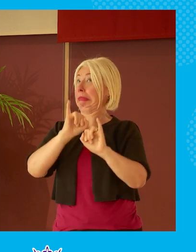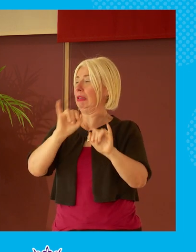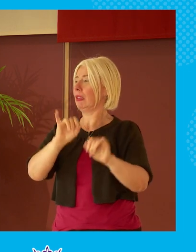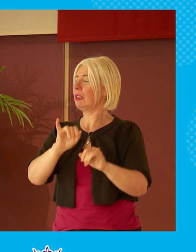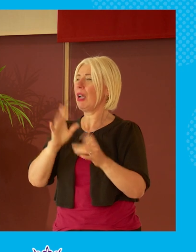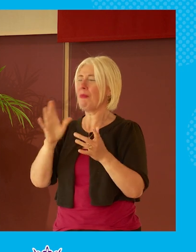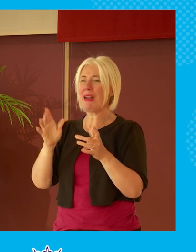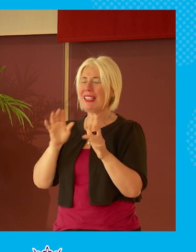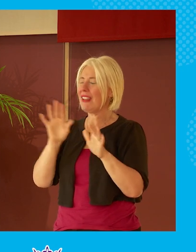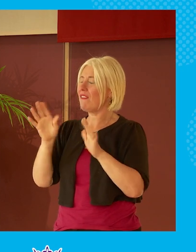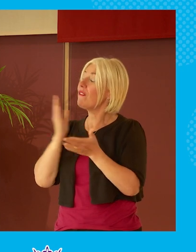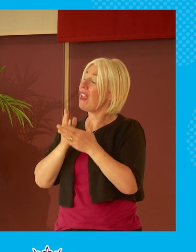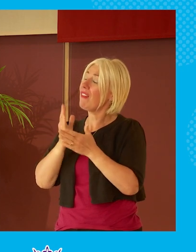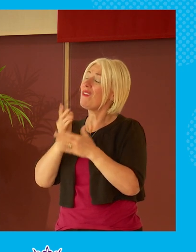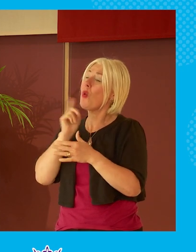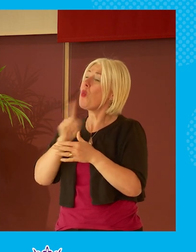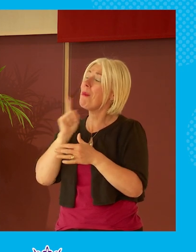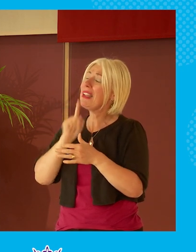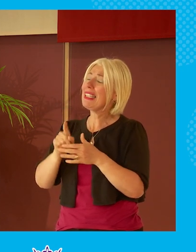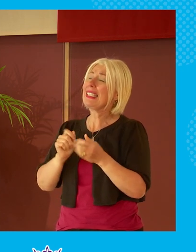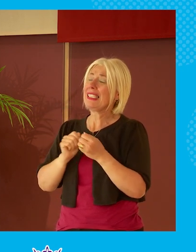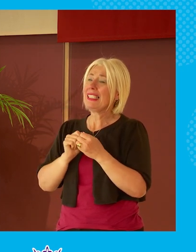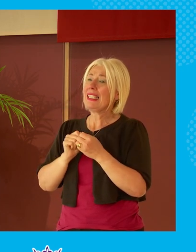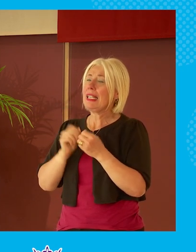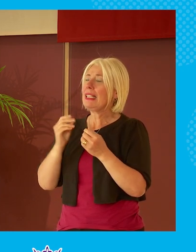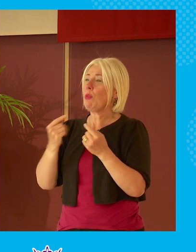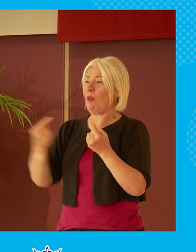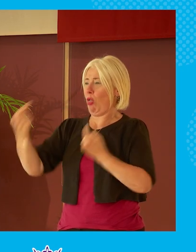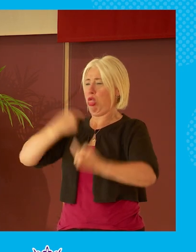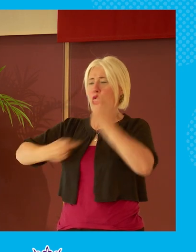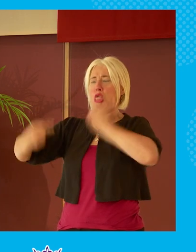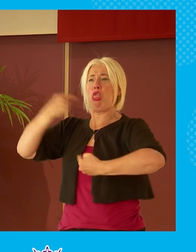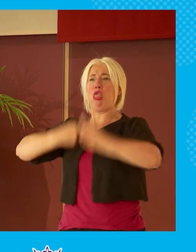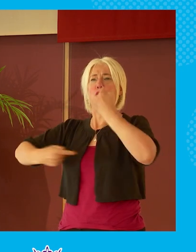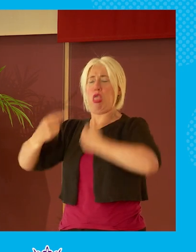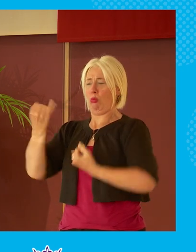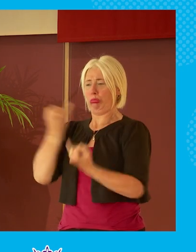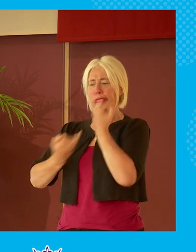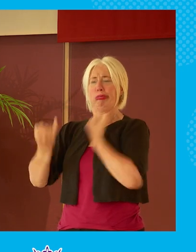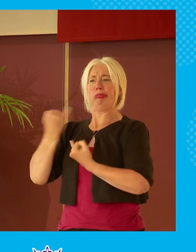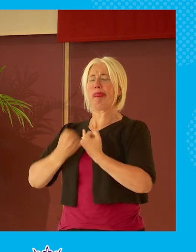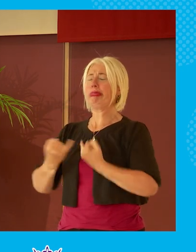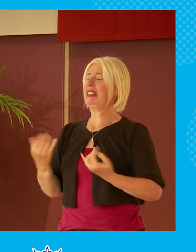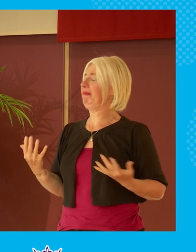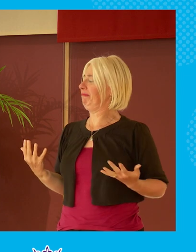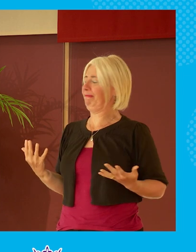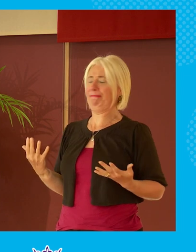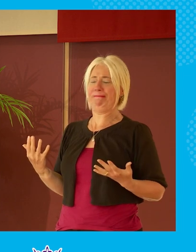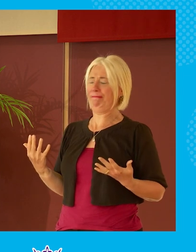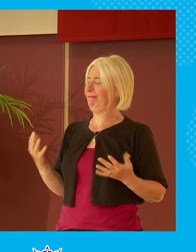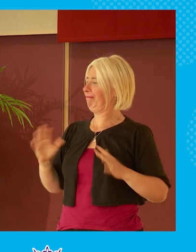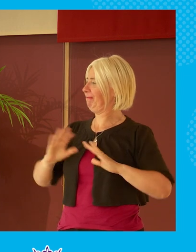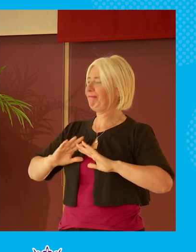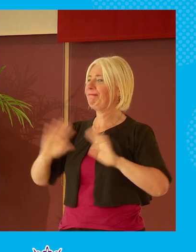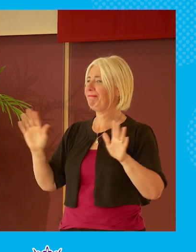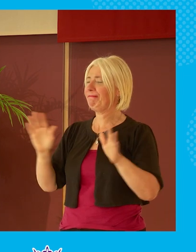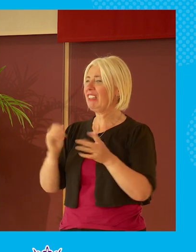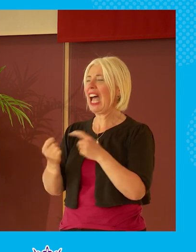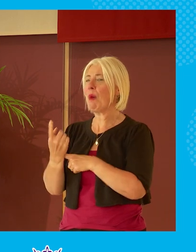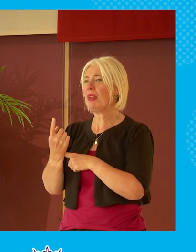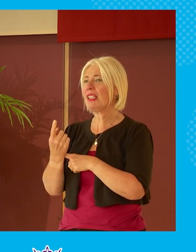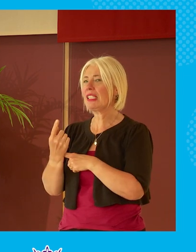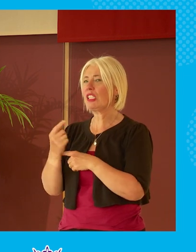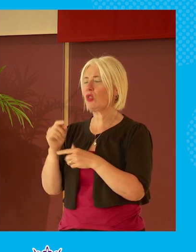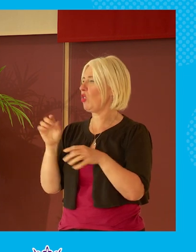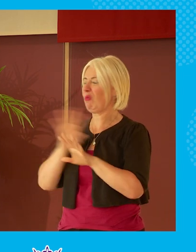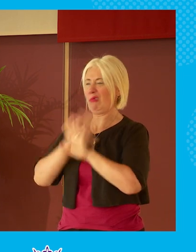part and particularly for women um some of the the abuse that they perceive that they're going to get and that they they very often are that question about